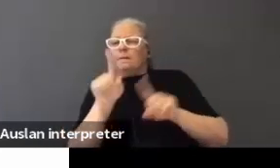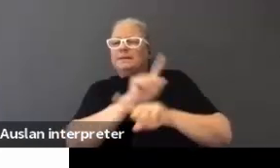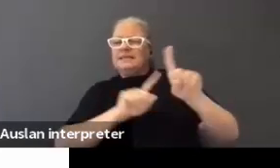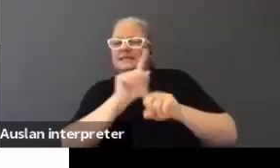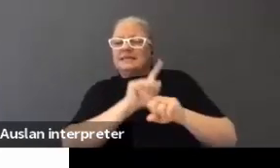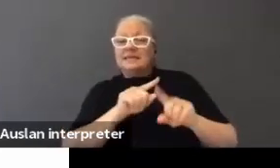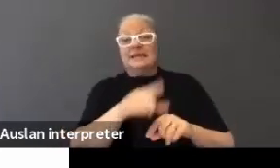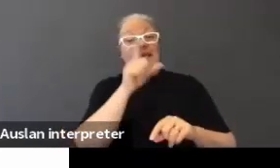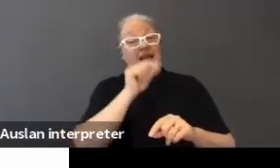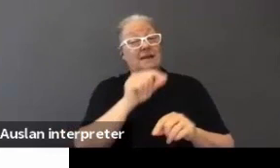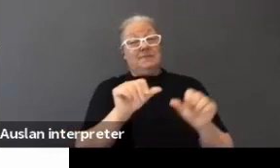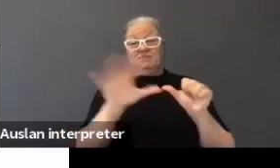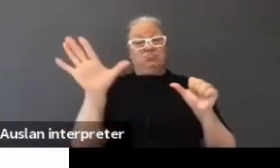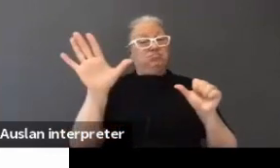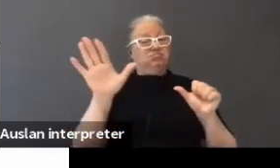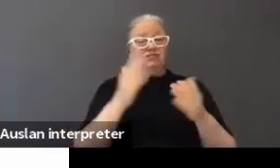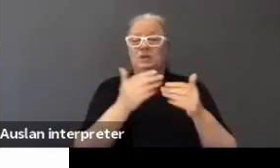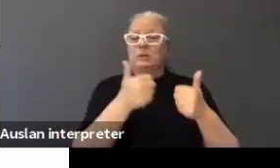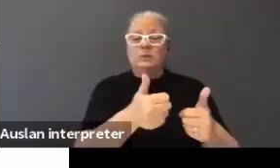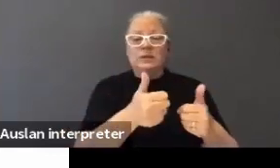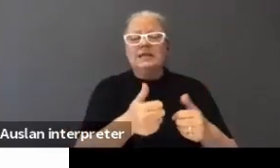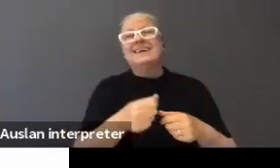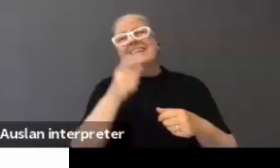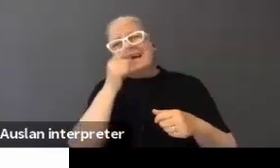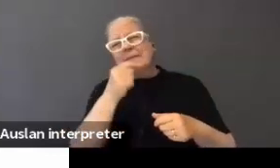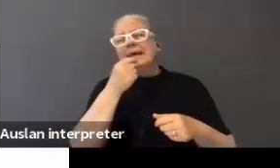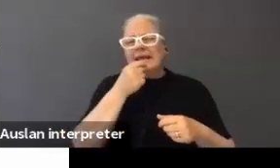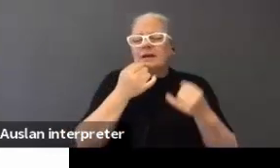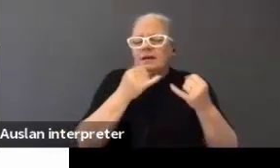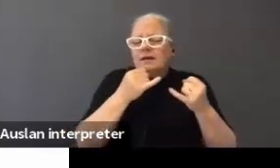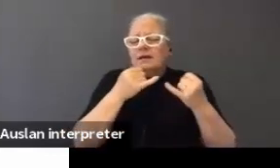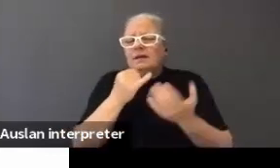good. It can be a little bit incorrect, but it can be